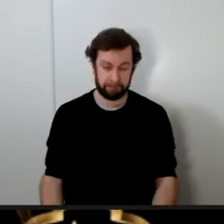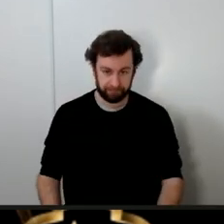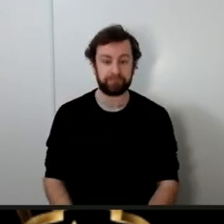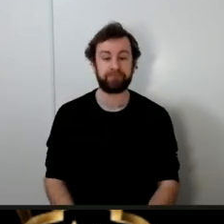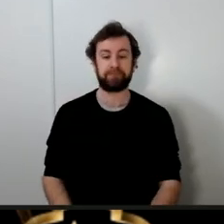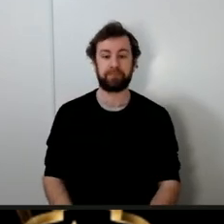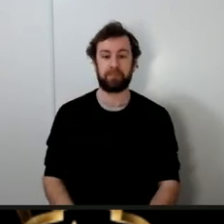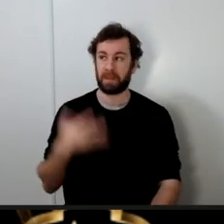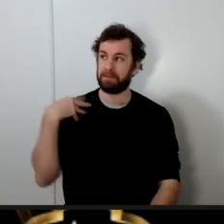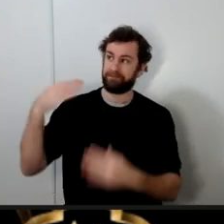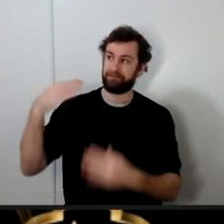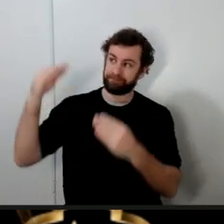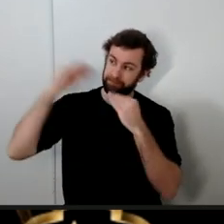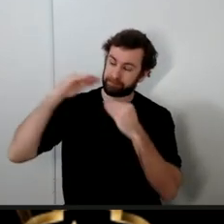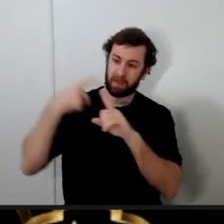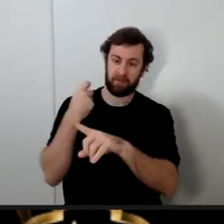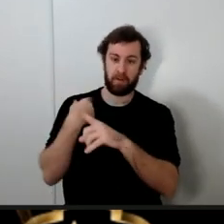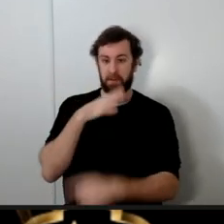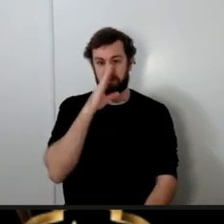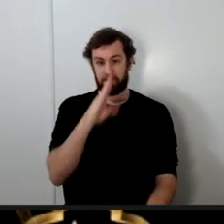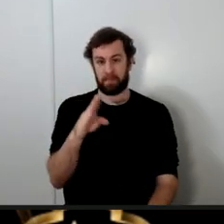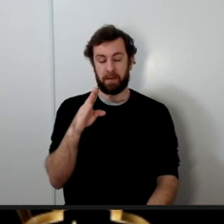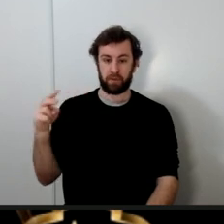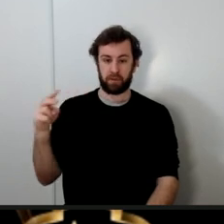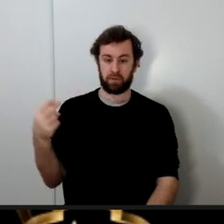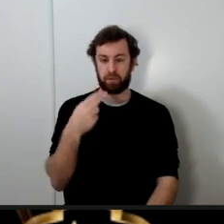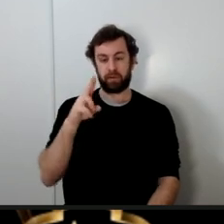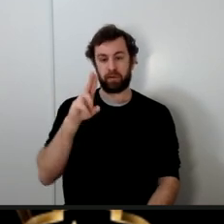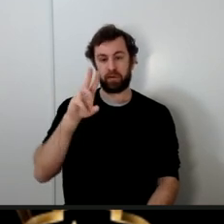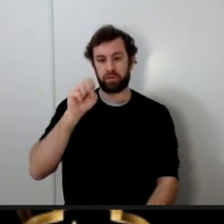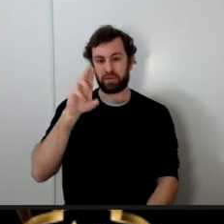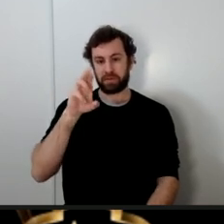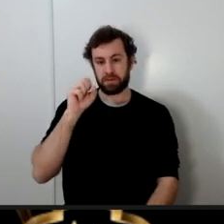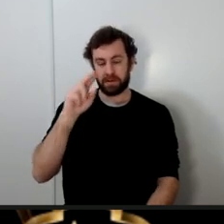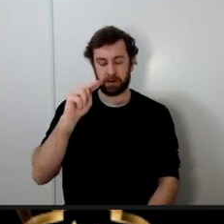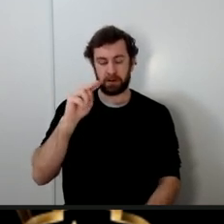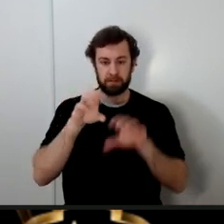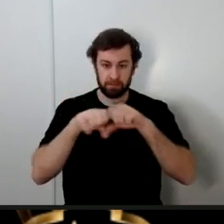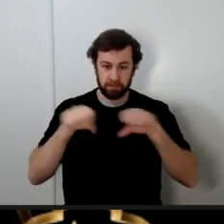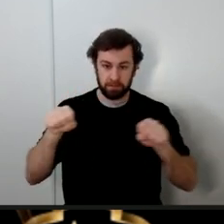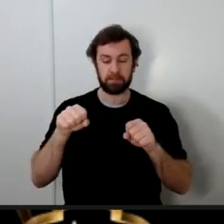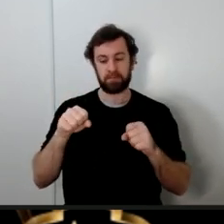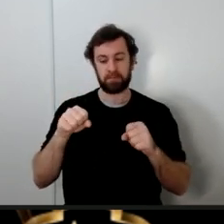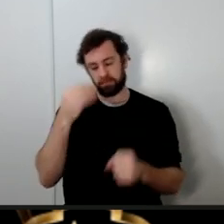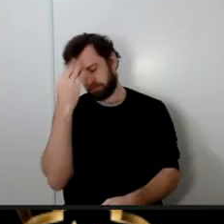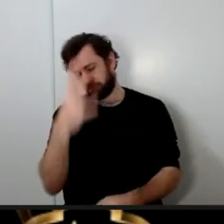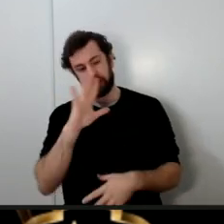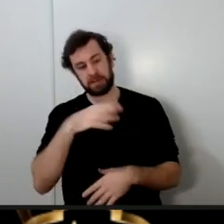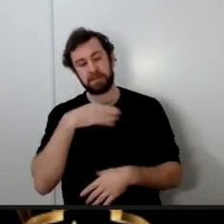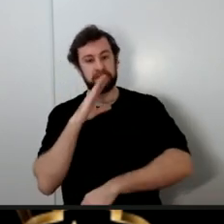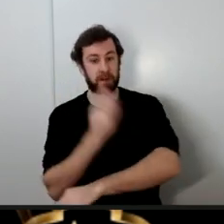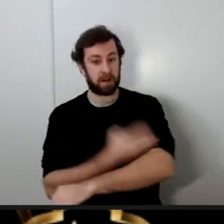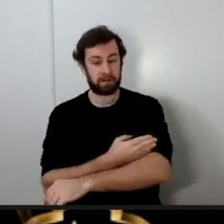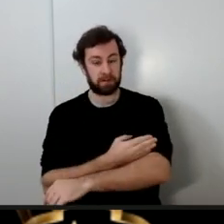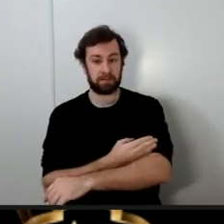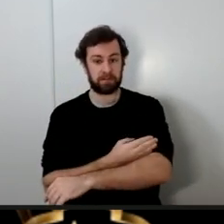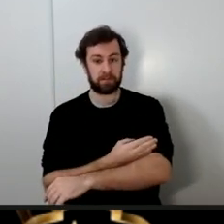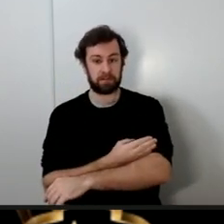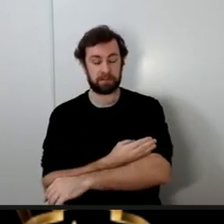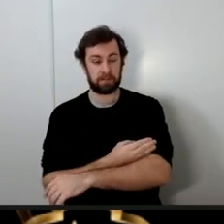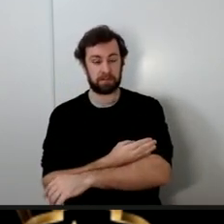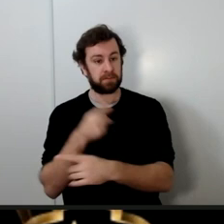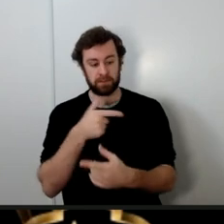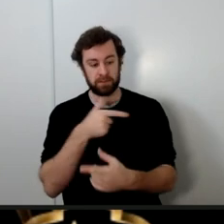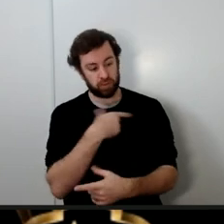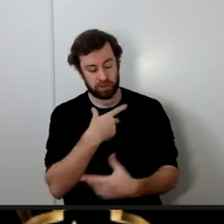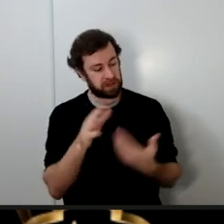instruction of Imam Hussein Imam Hussein instructed his son regardless of what happens you don't fight you don't